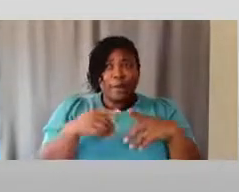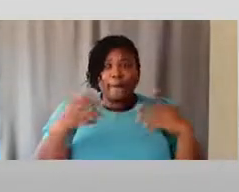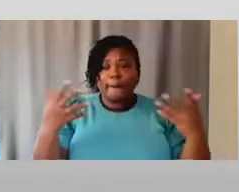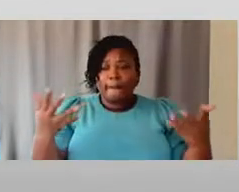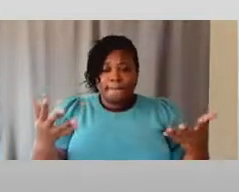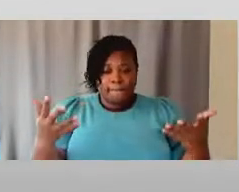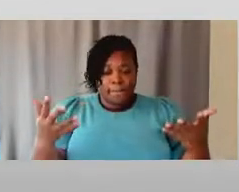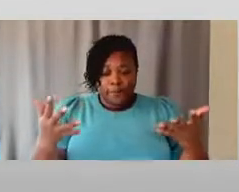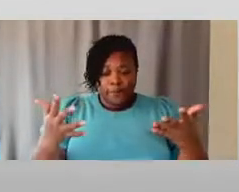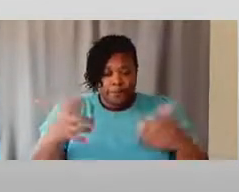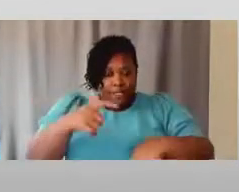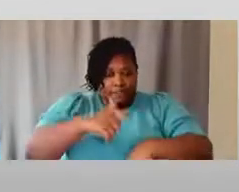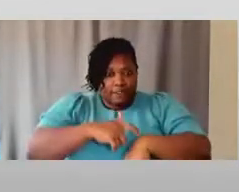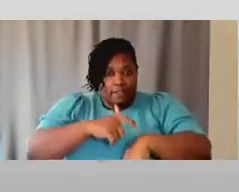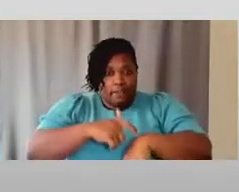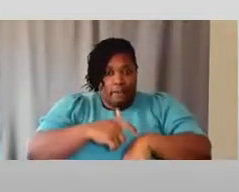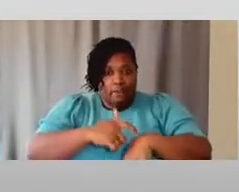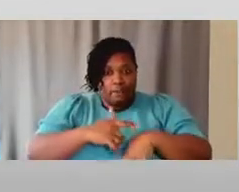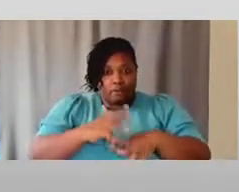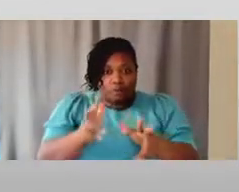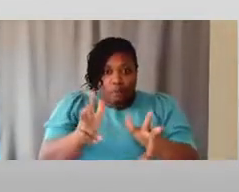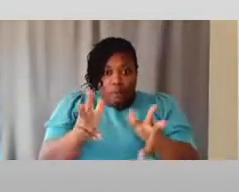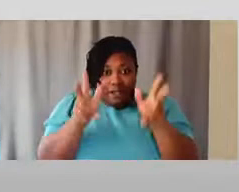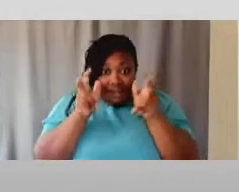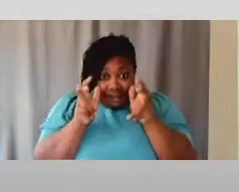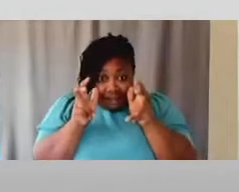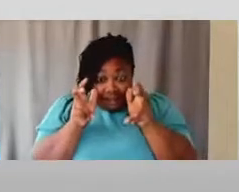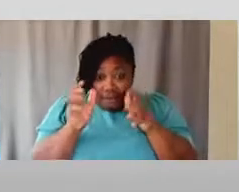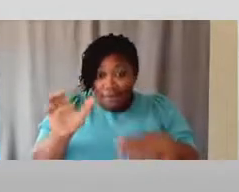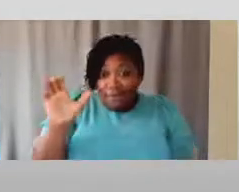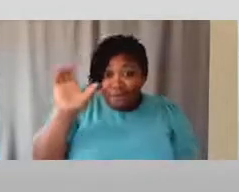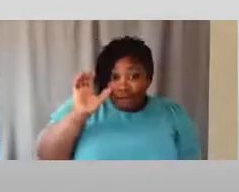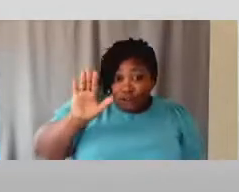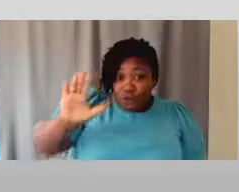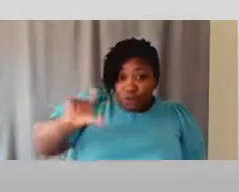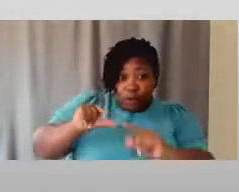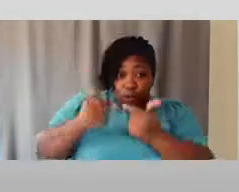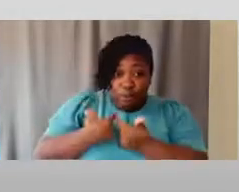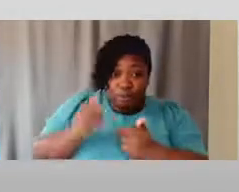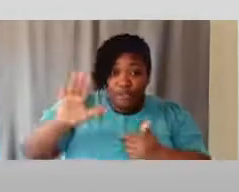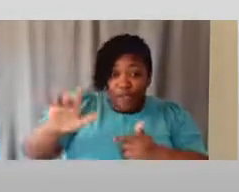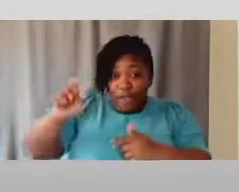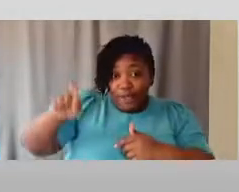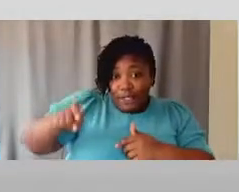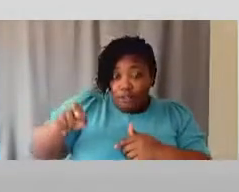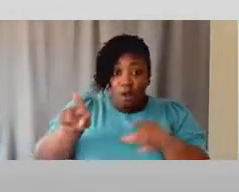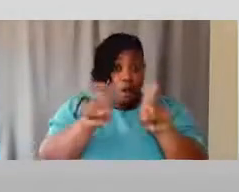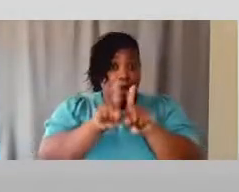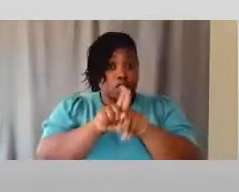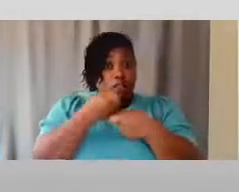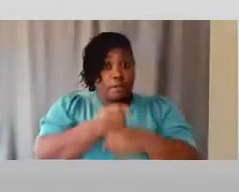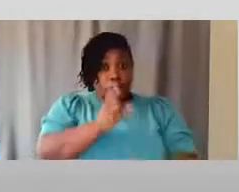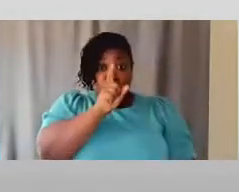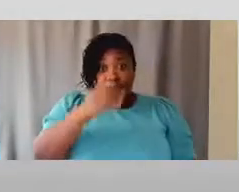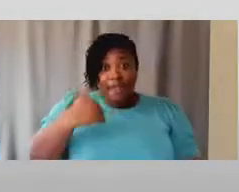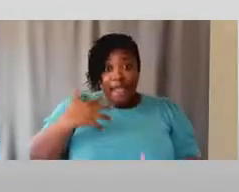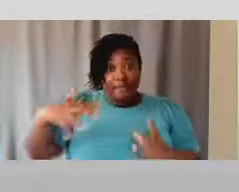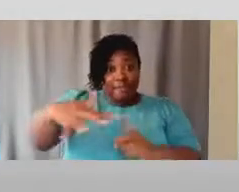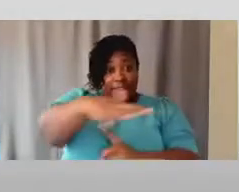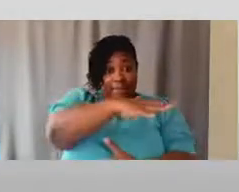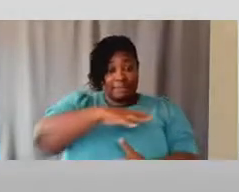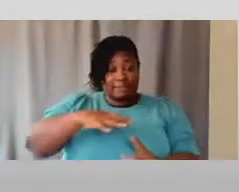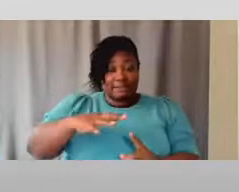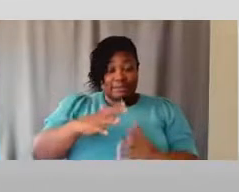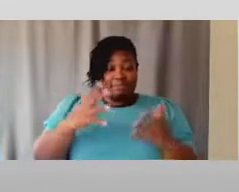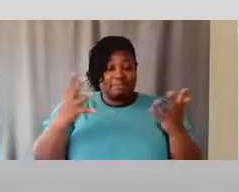listen to the groups and their needs, and also make sure that they have space. A lot of